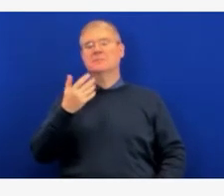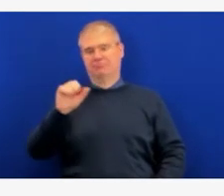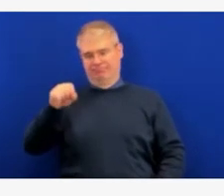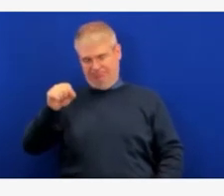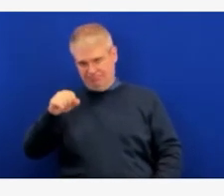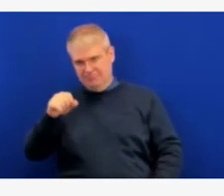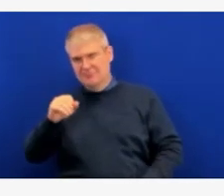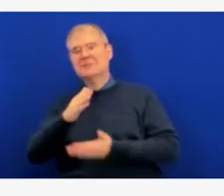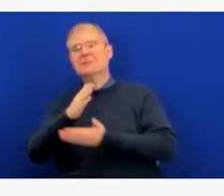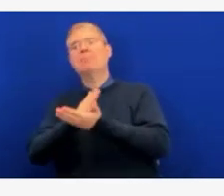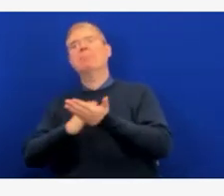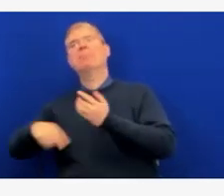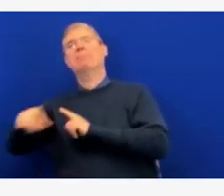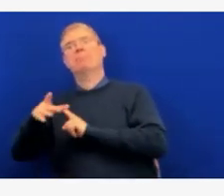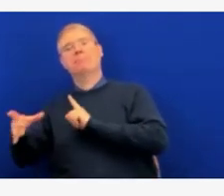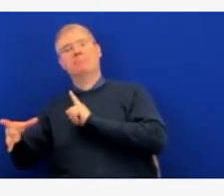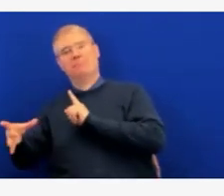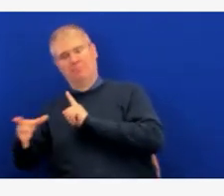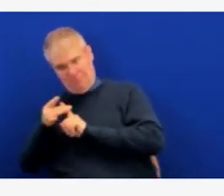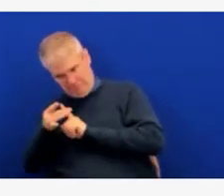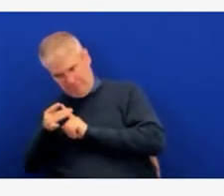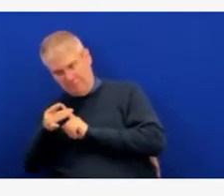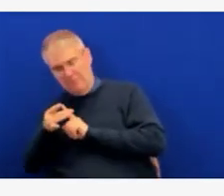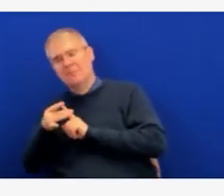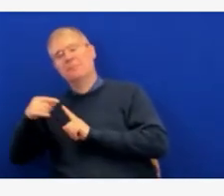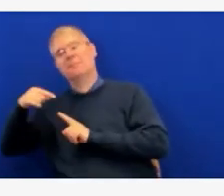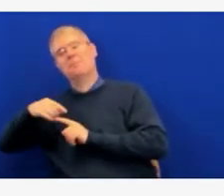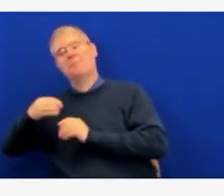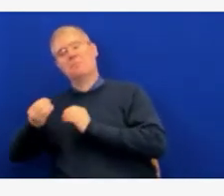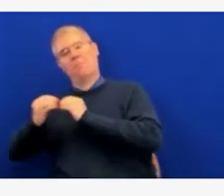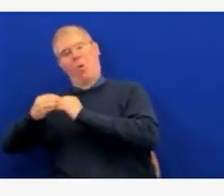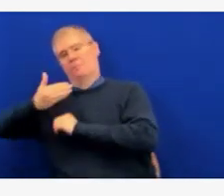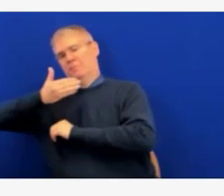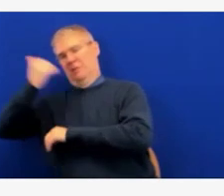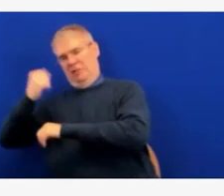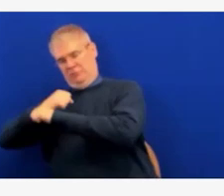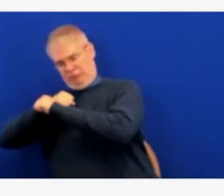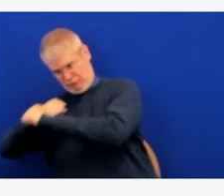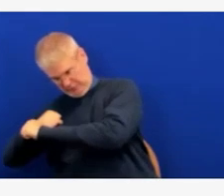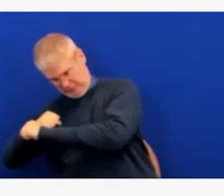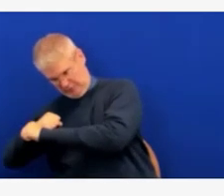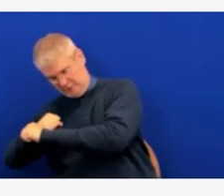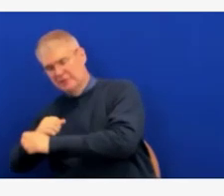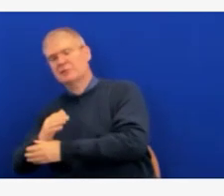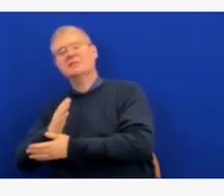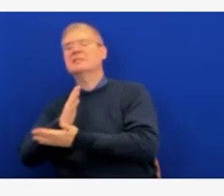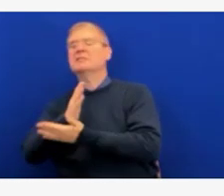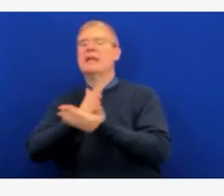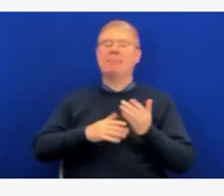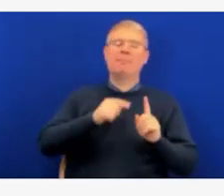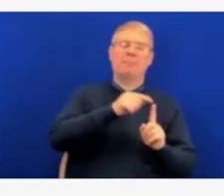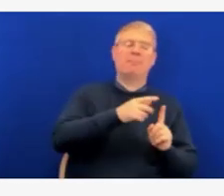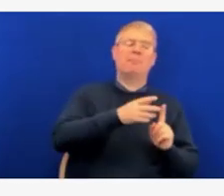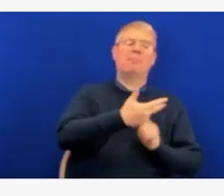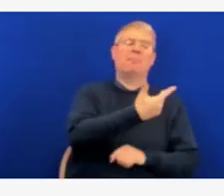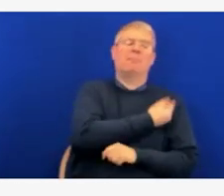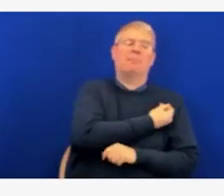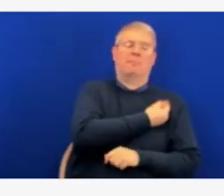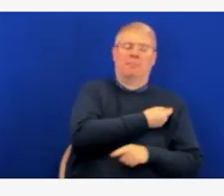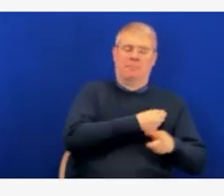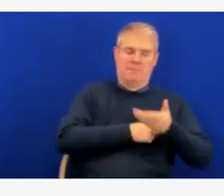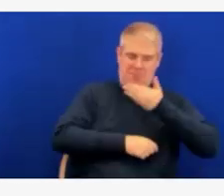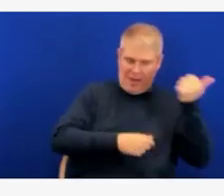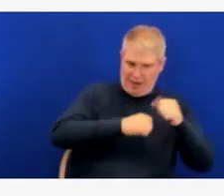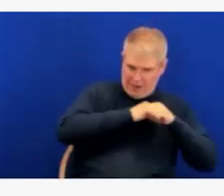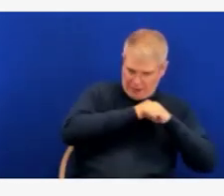is not predictable. Who's going to have a long-lasting immunity, and it is not reliable? And the way I keep thinking